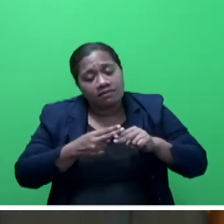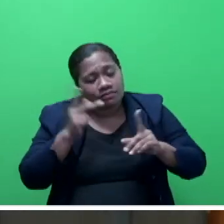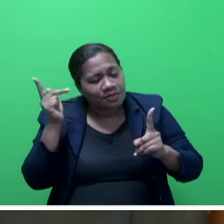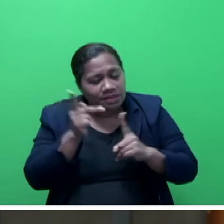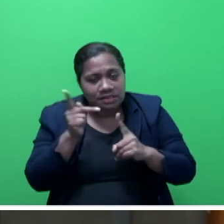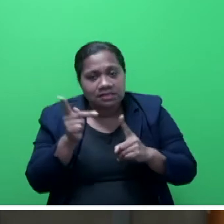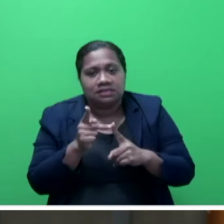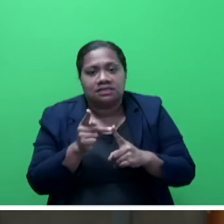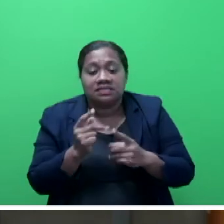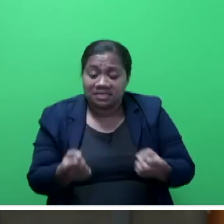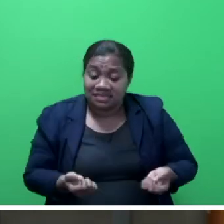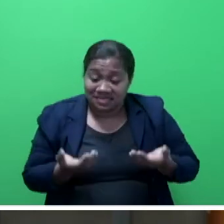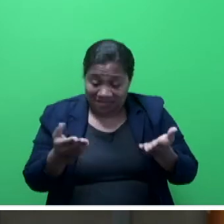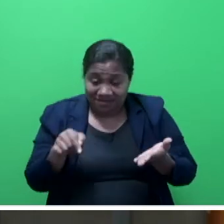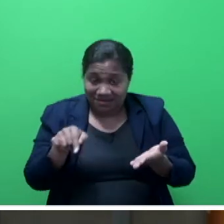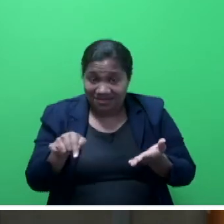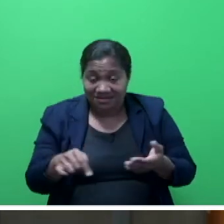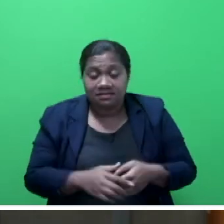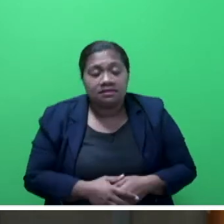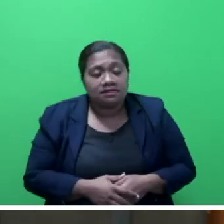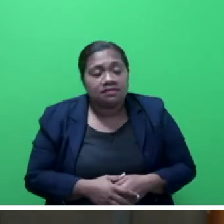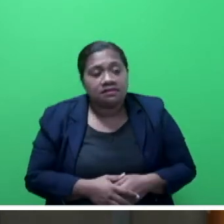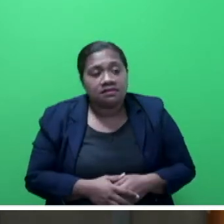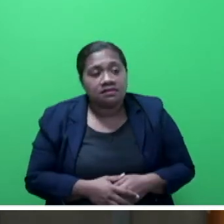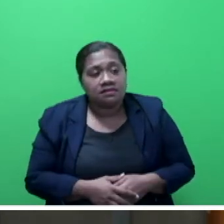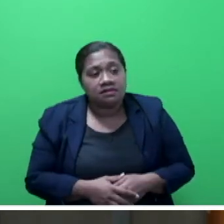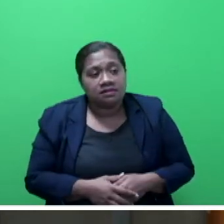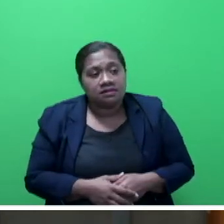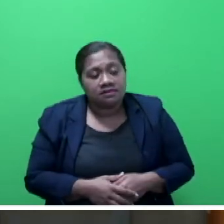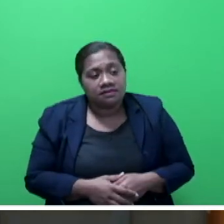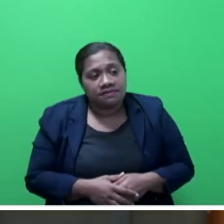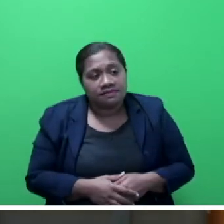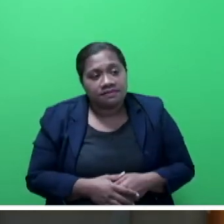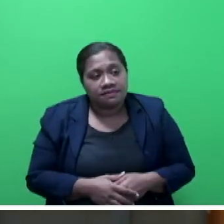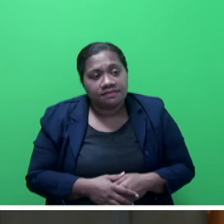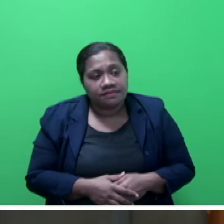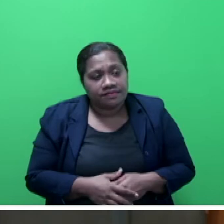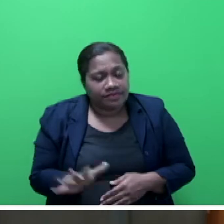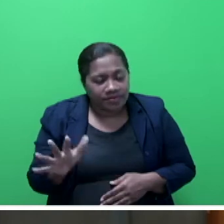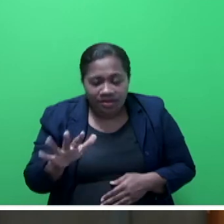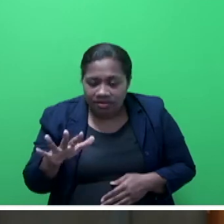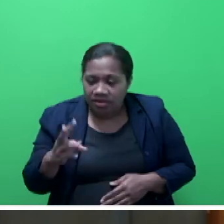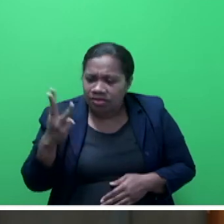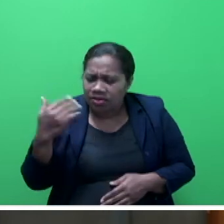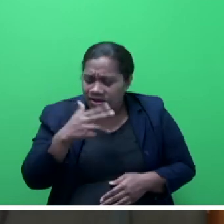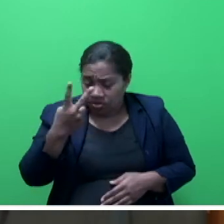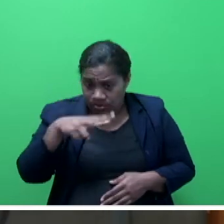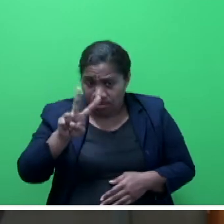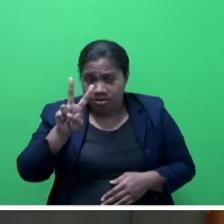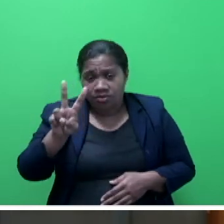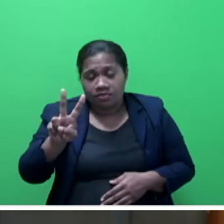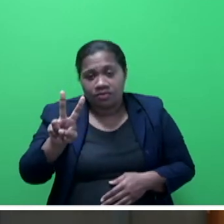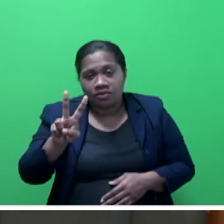Given that this is an agro-based initiative, Mr Speaker Say, around 322 acres of